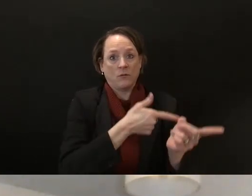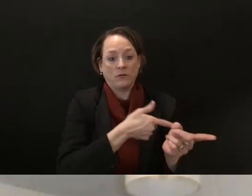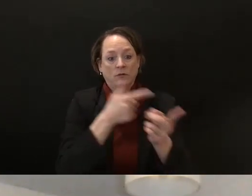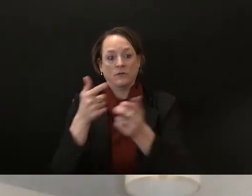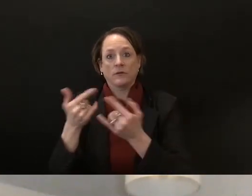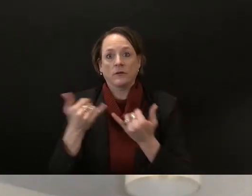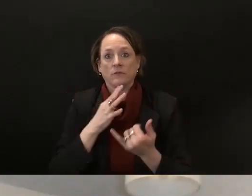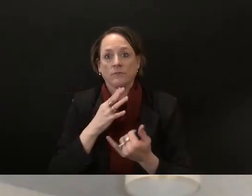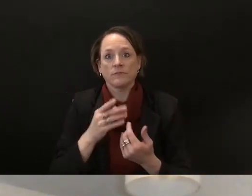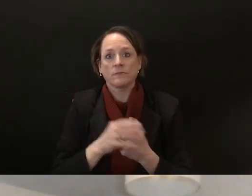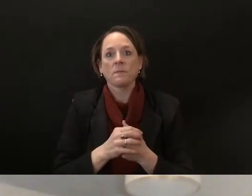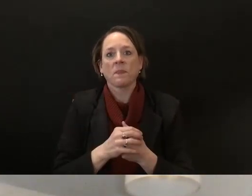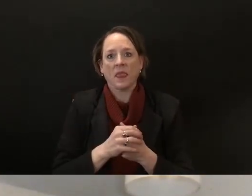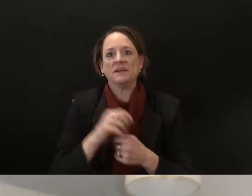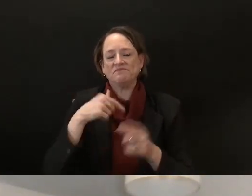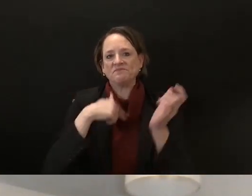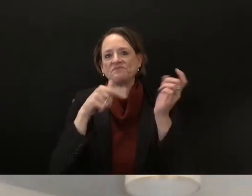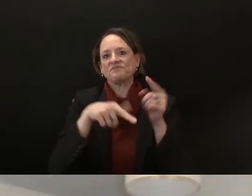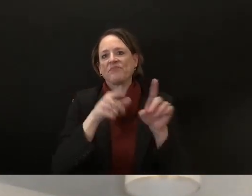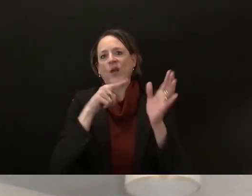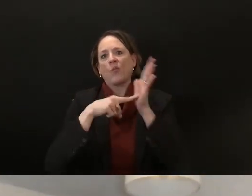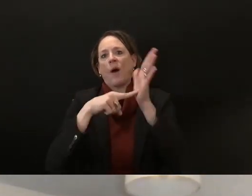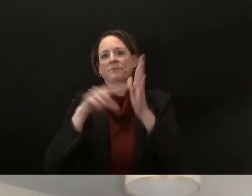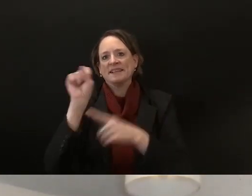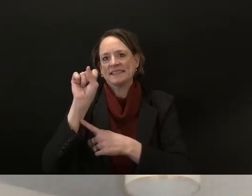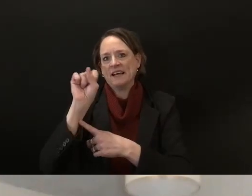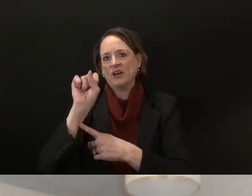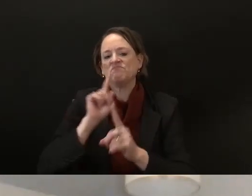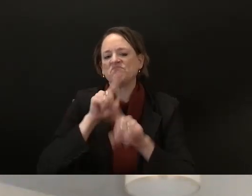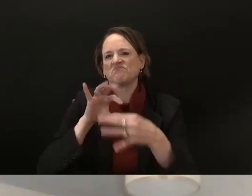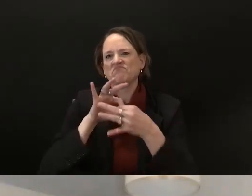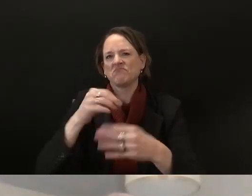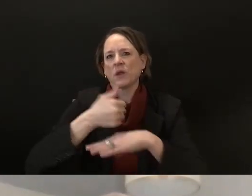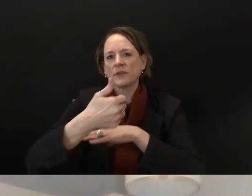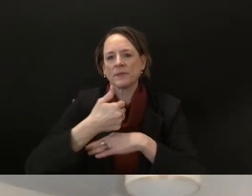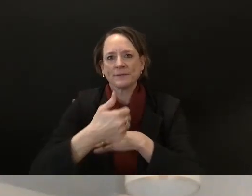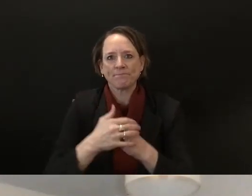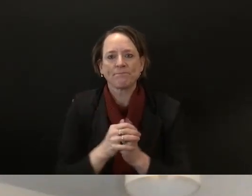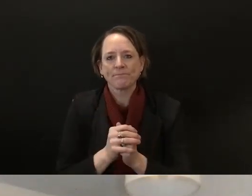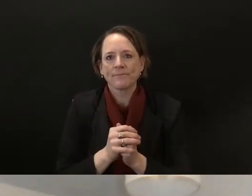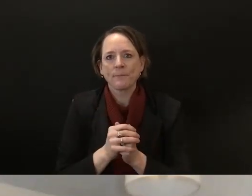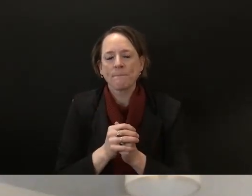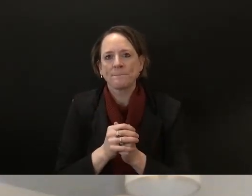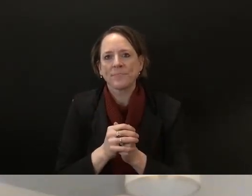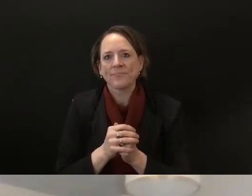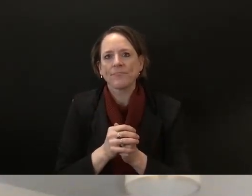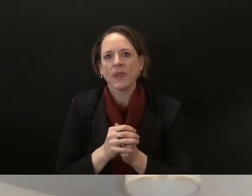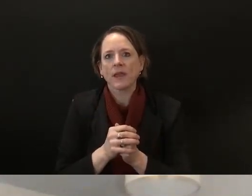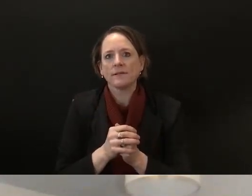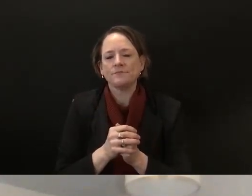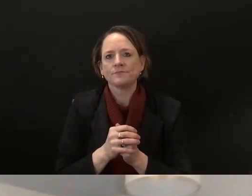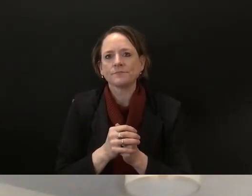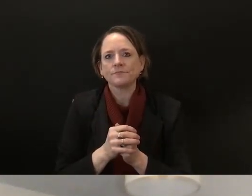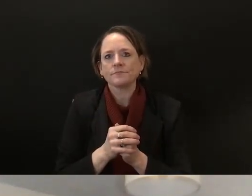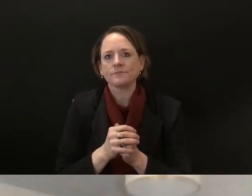to you know talk about a bit about um what happened a number of years ago with the rtas um regional transit authorities